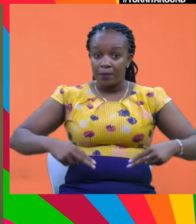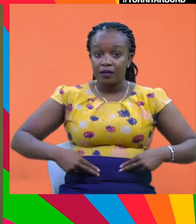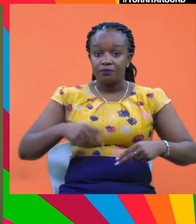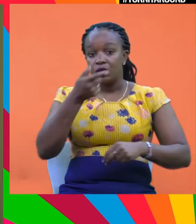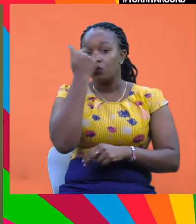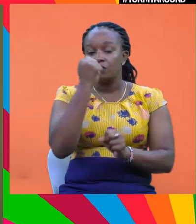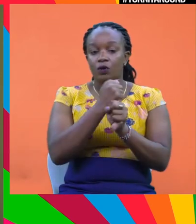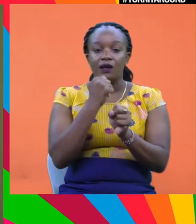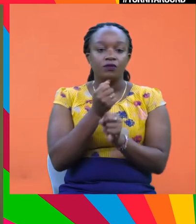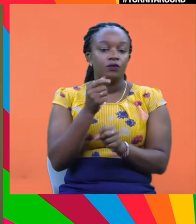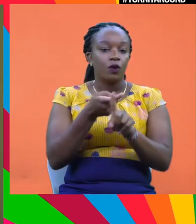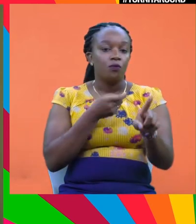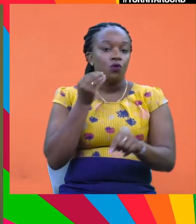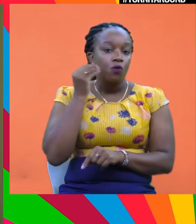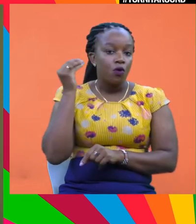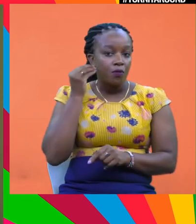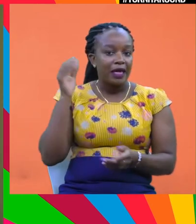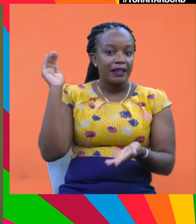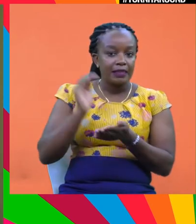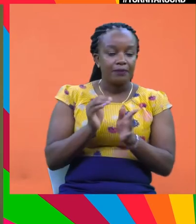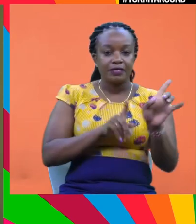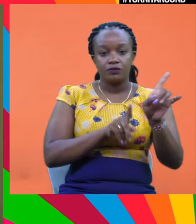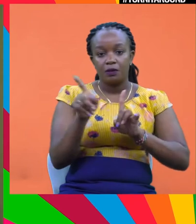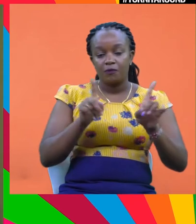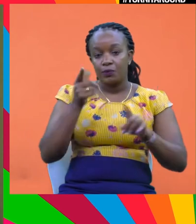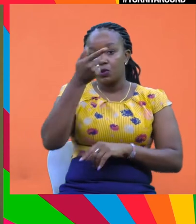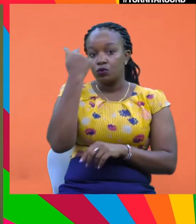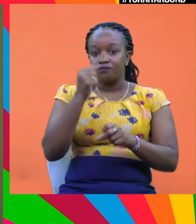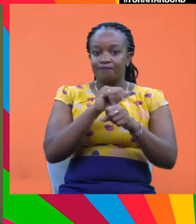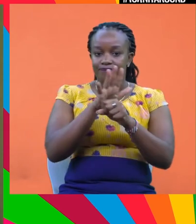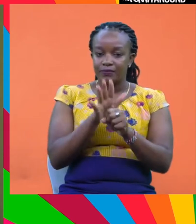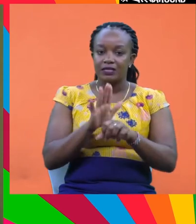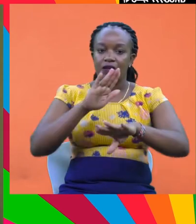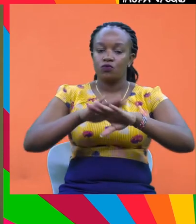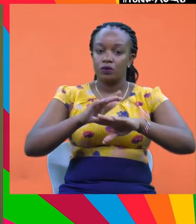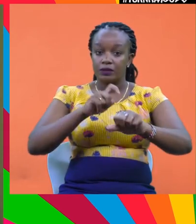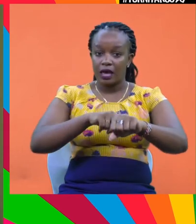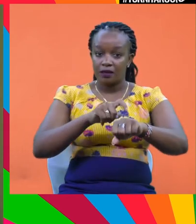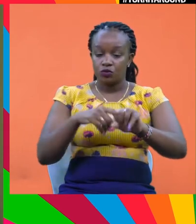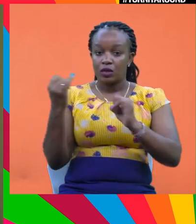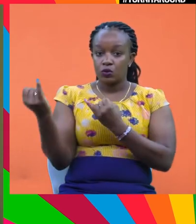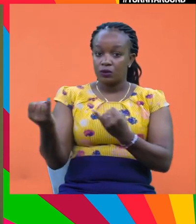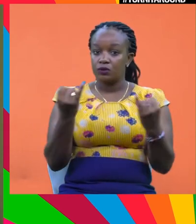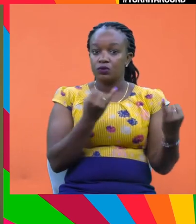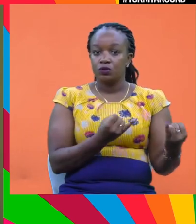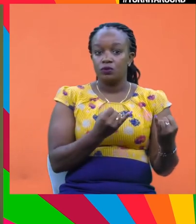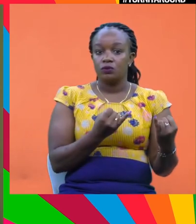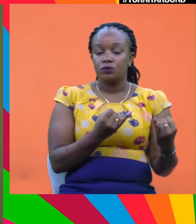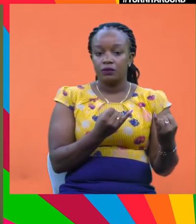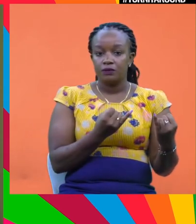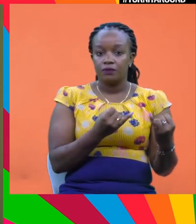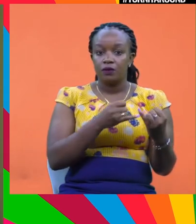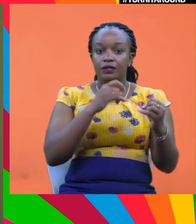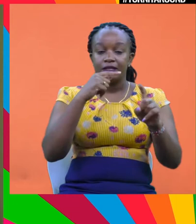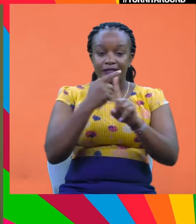of work from home and limited travel due to the pandemic, this is a very good time to introduce or raise